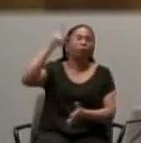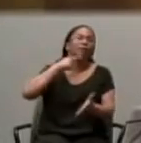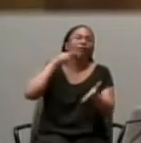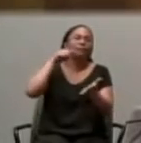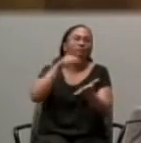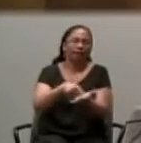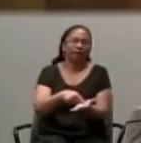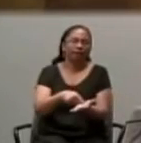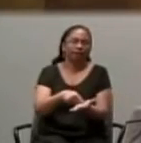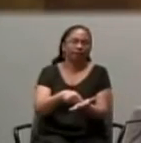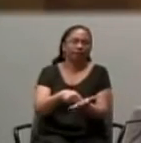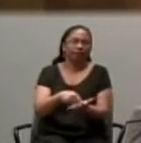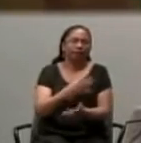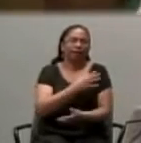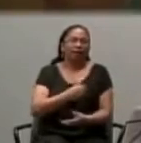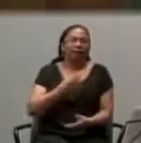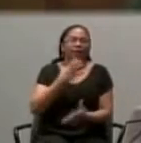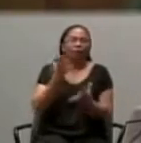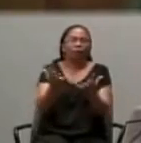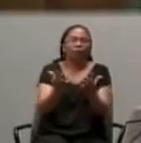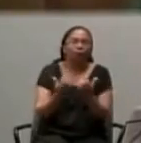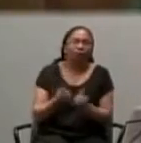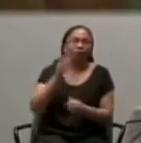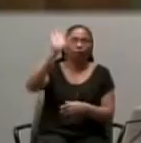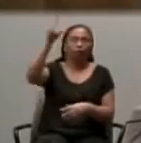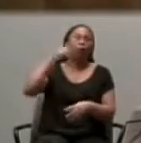And to desire what you promise.